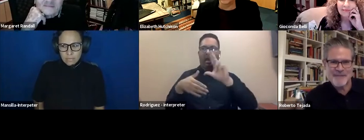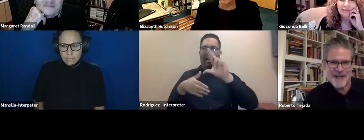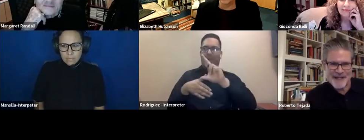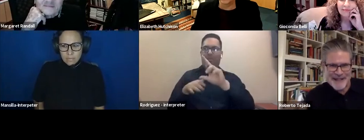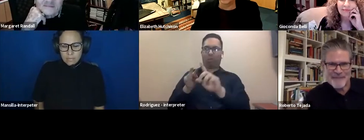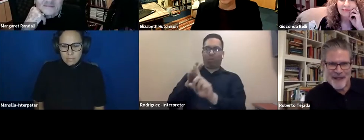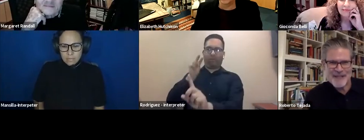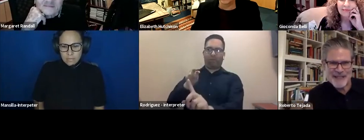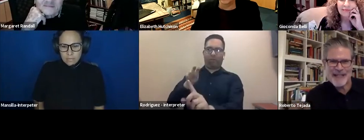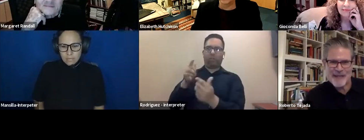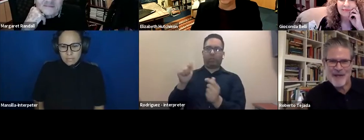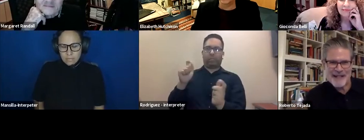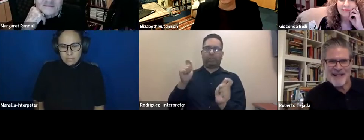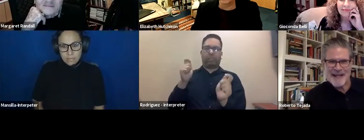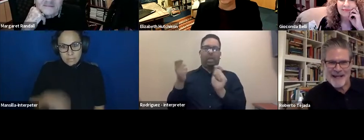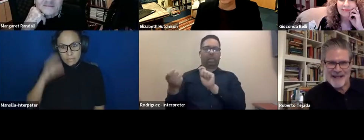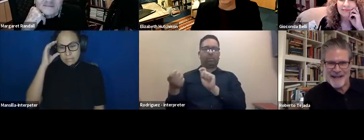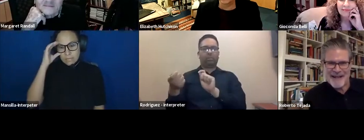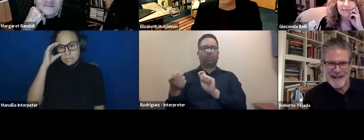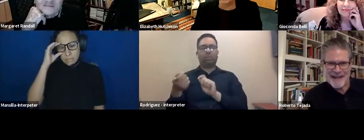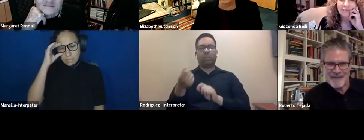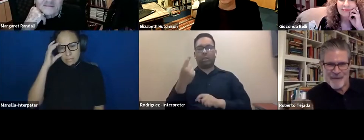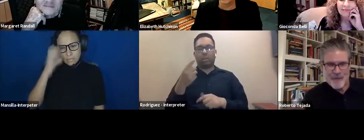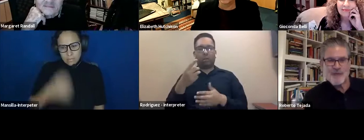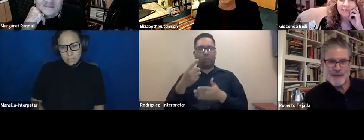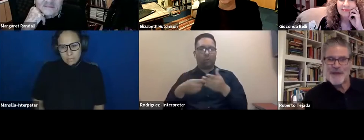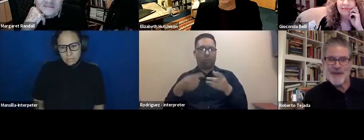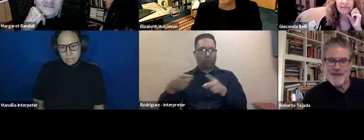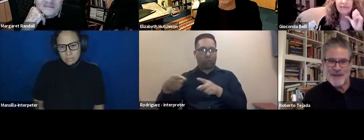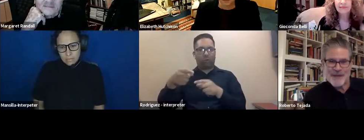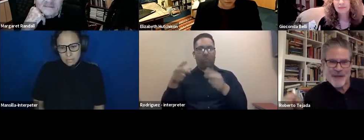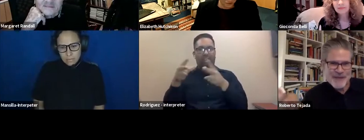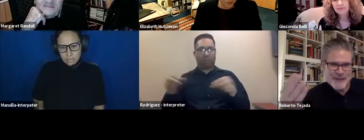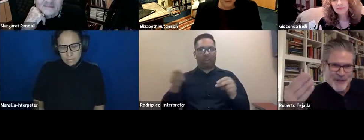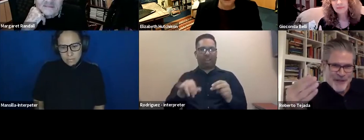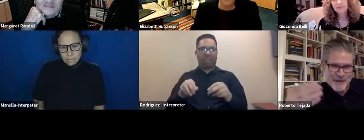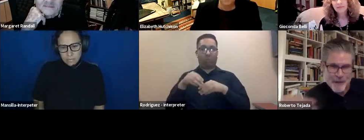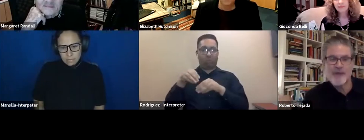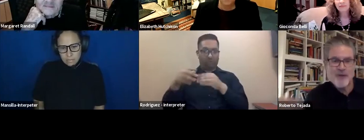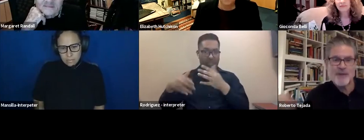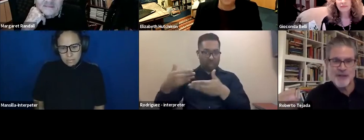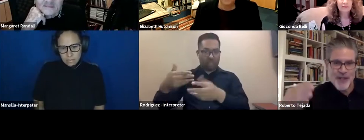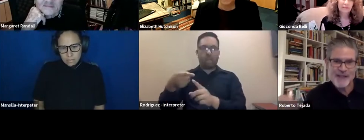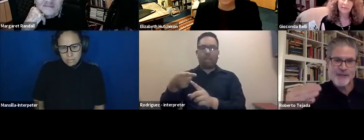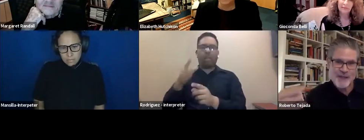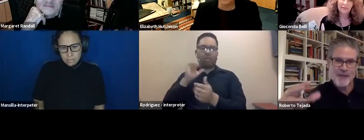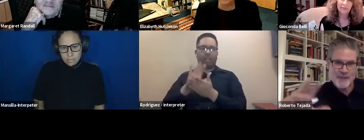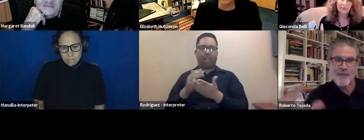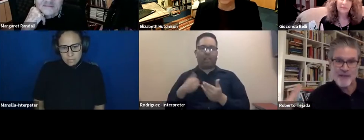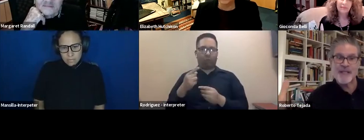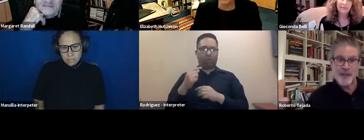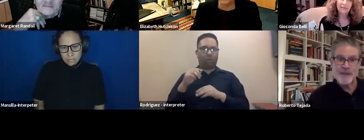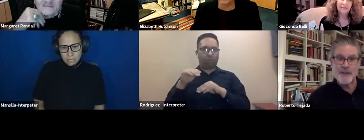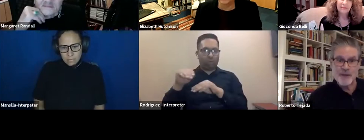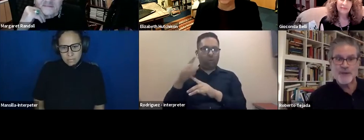by the time of the Nicaragua, the movement, there was a, there was probably a movement to change the perception